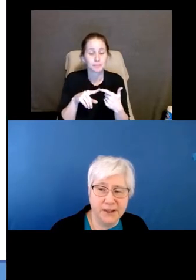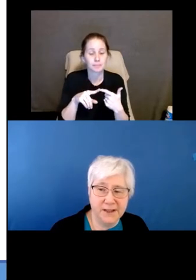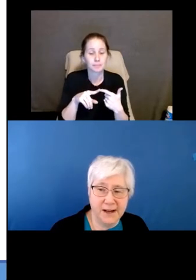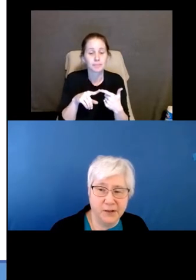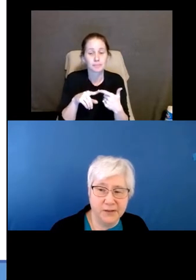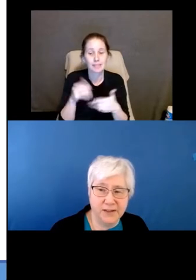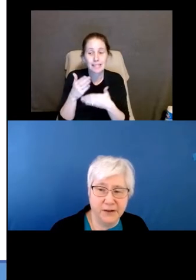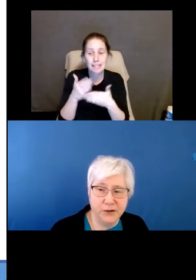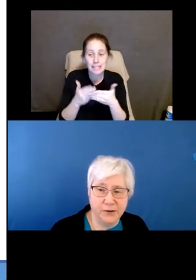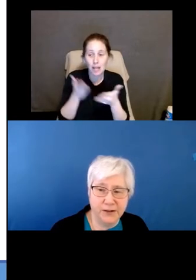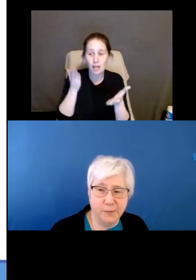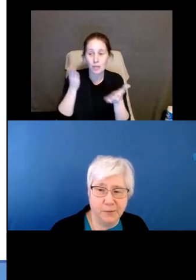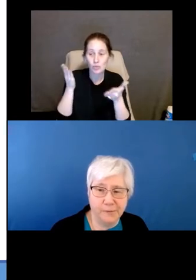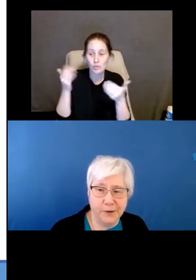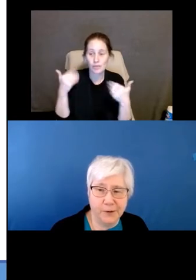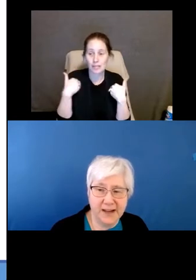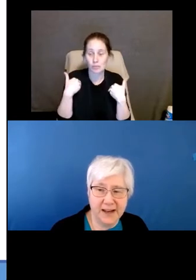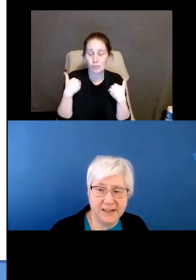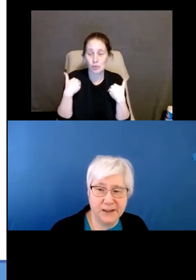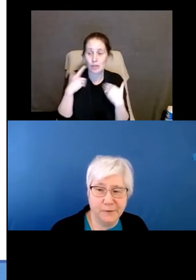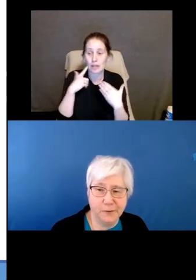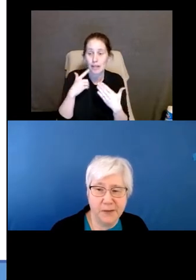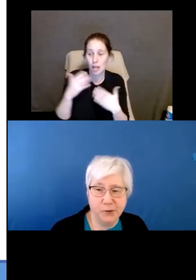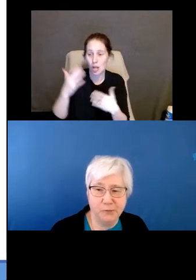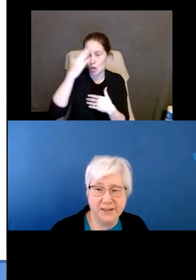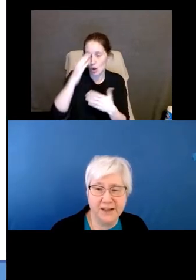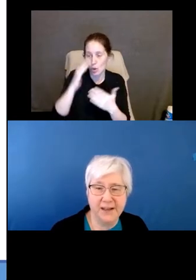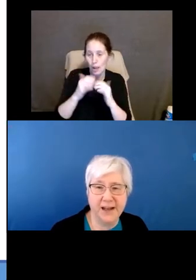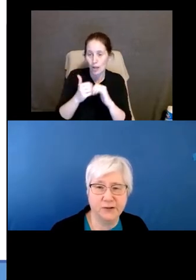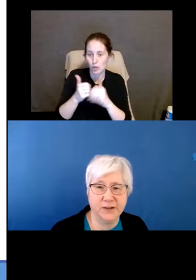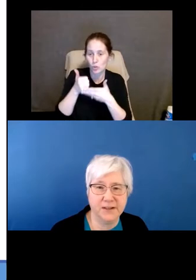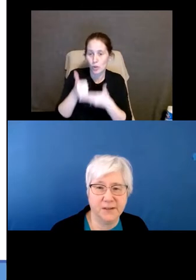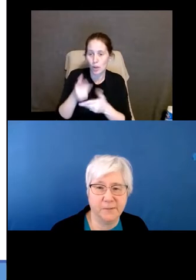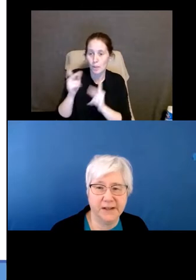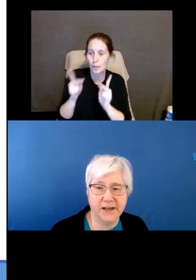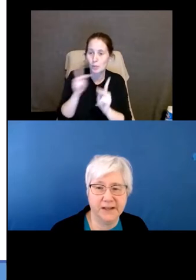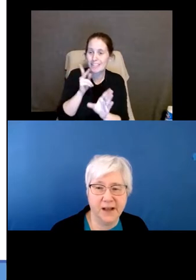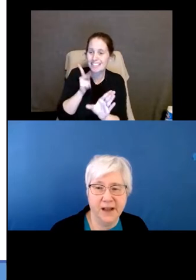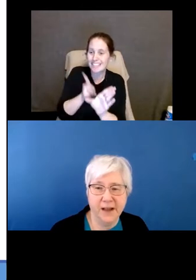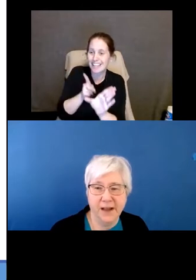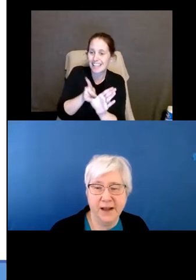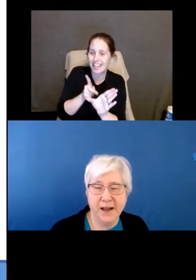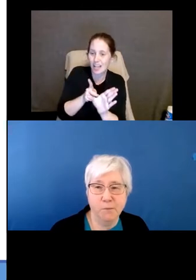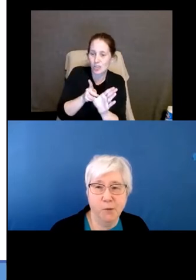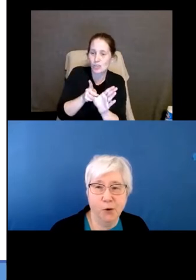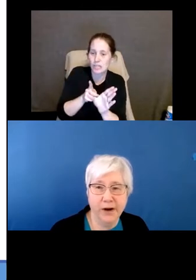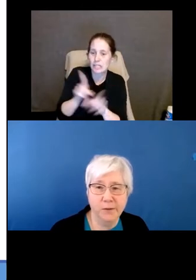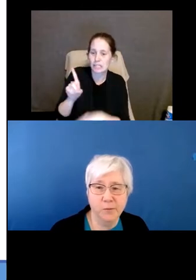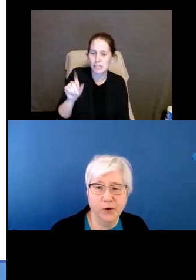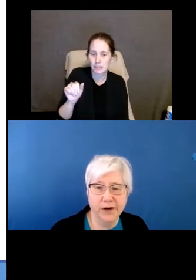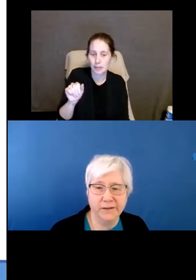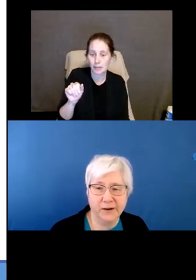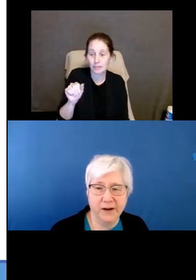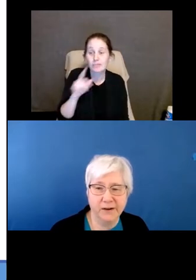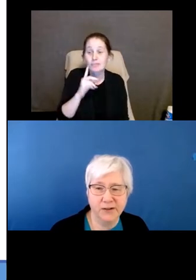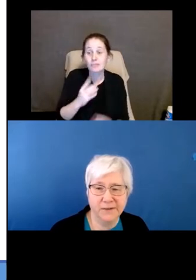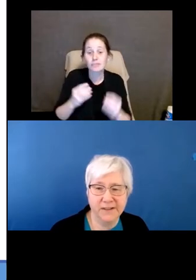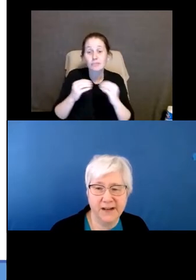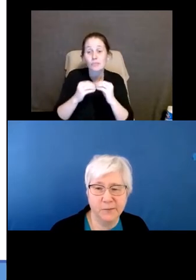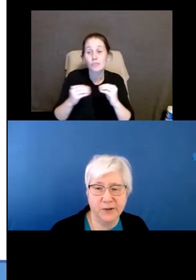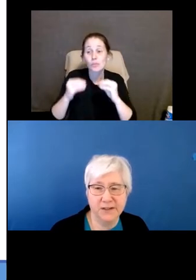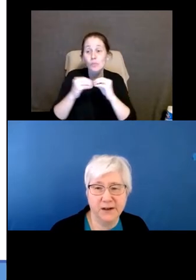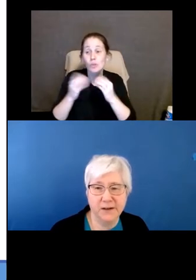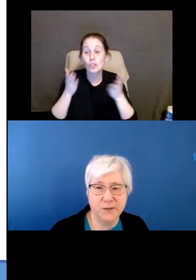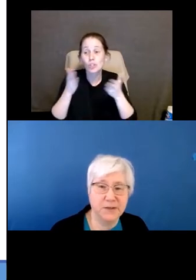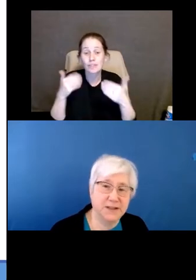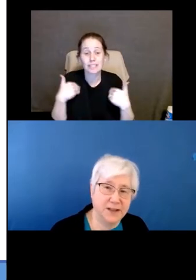service animals that are trained to perform tasks for people with psychiatric disabilities. And more and more, there are service